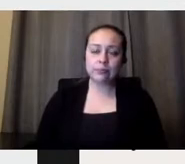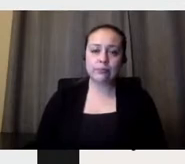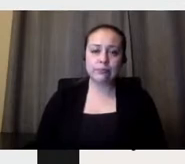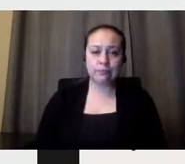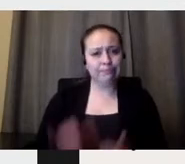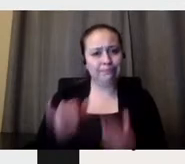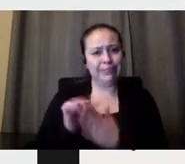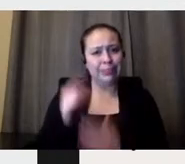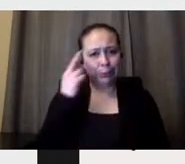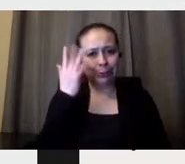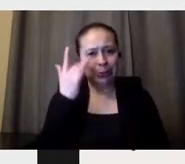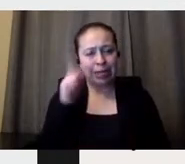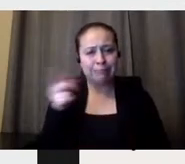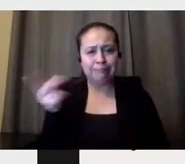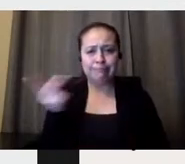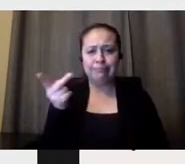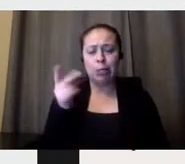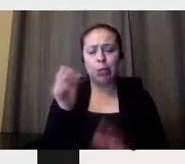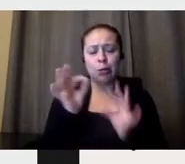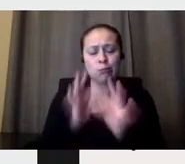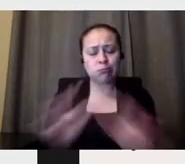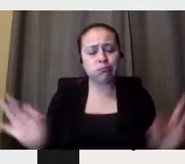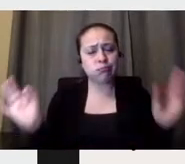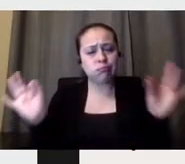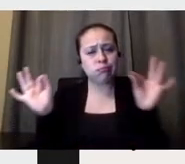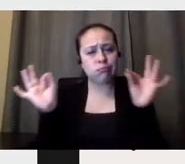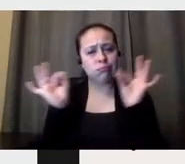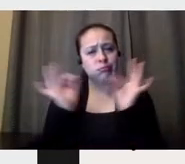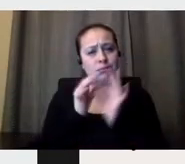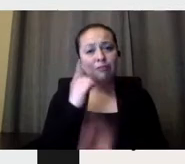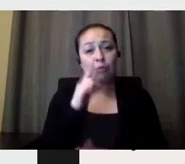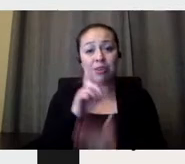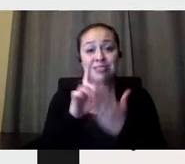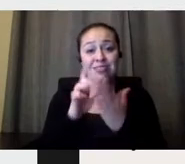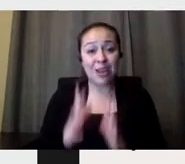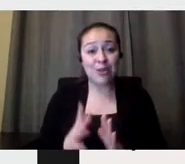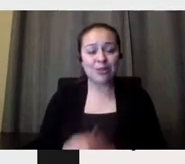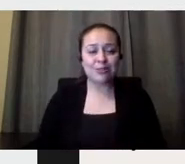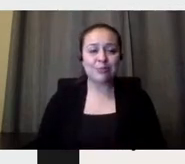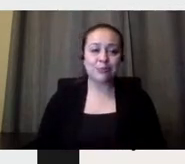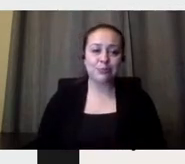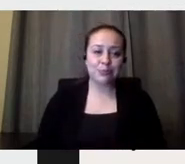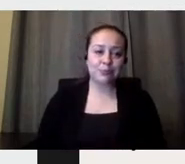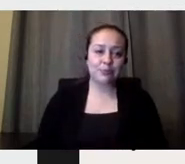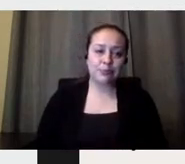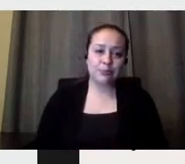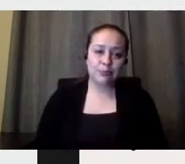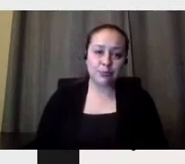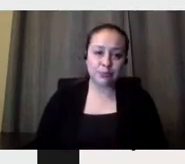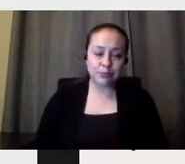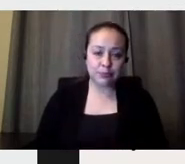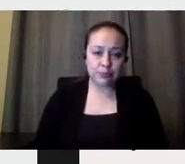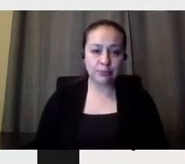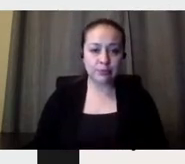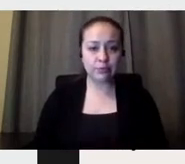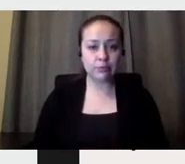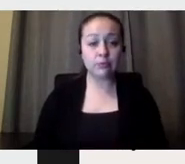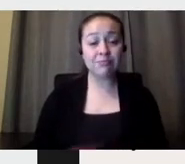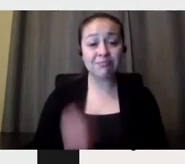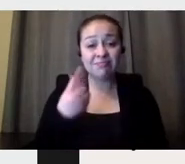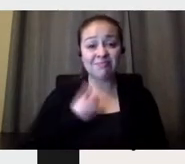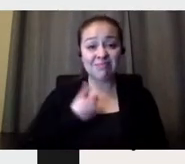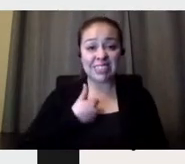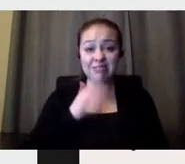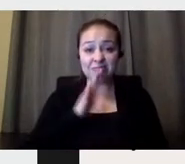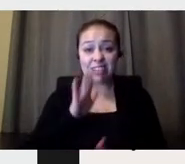important for us as a designer. Even though I didn't have the opportunity to meet them. But I feel